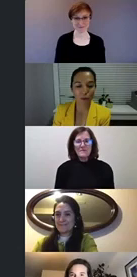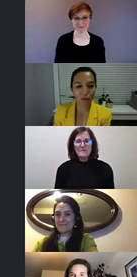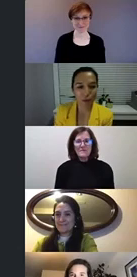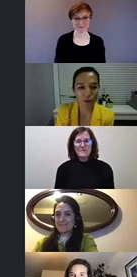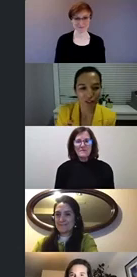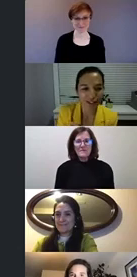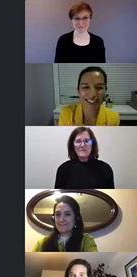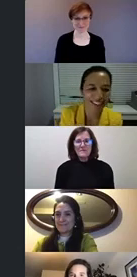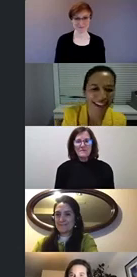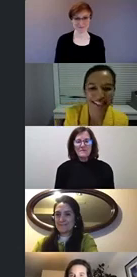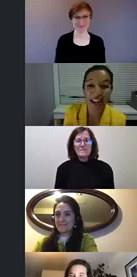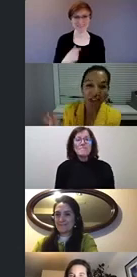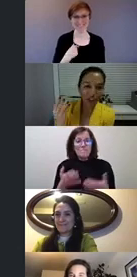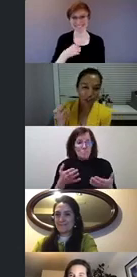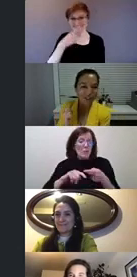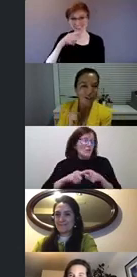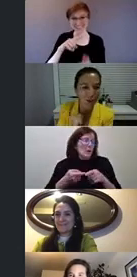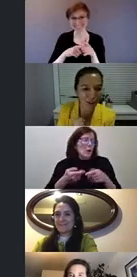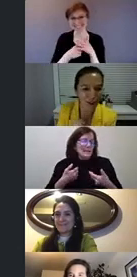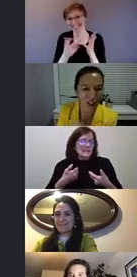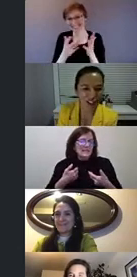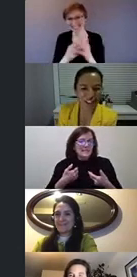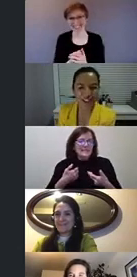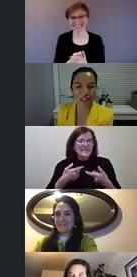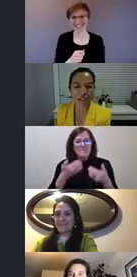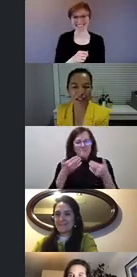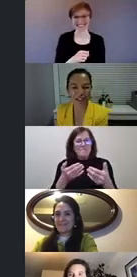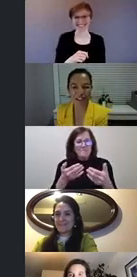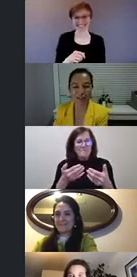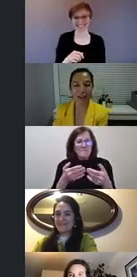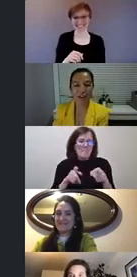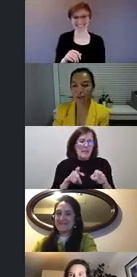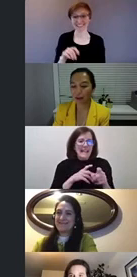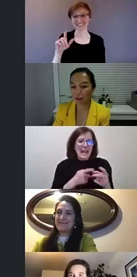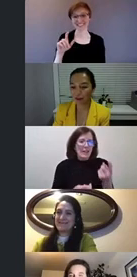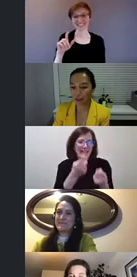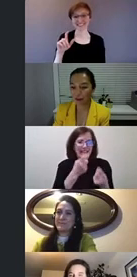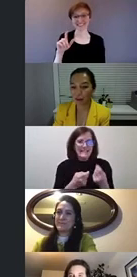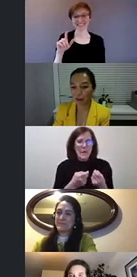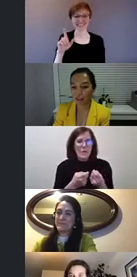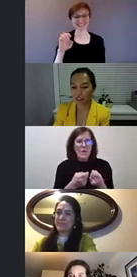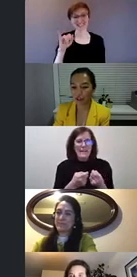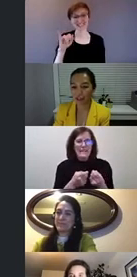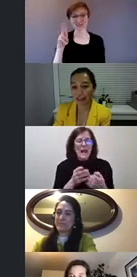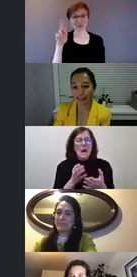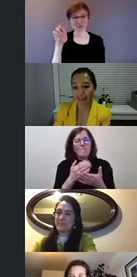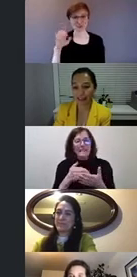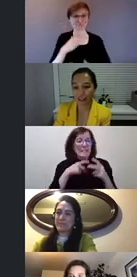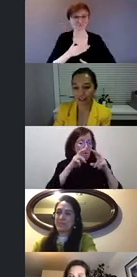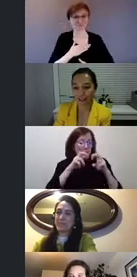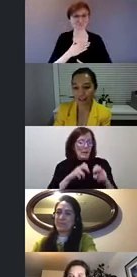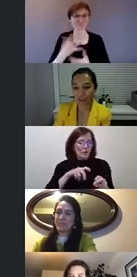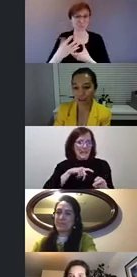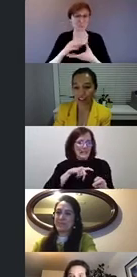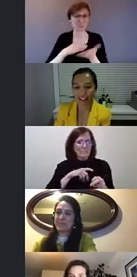I will start, I guess, just because the leisure question is part of my research, but excellent